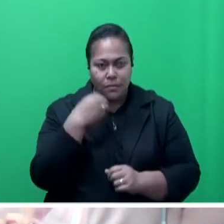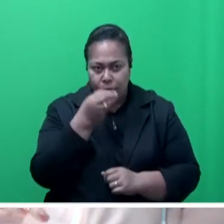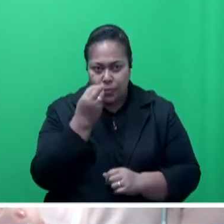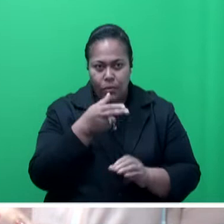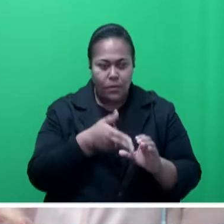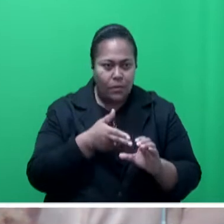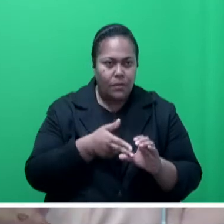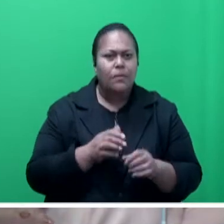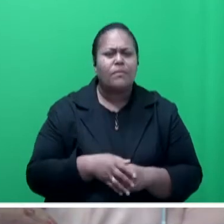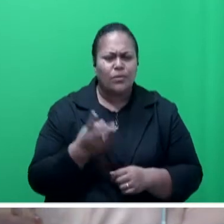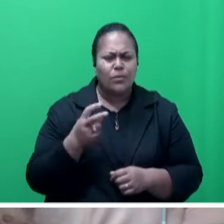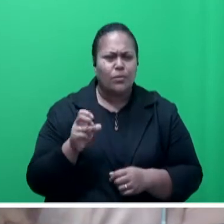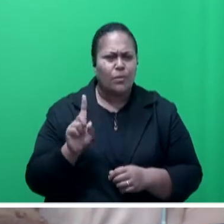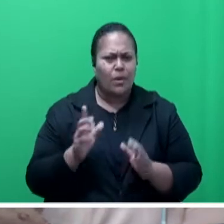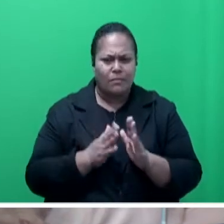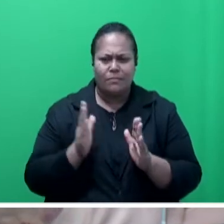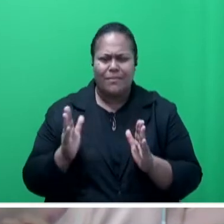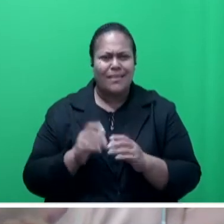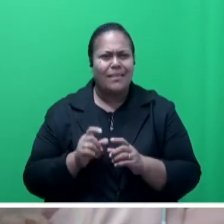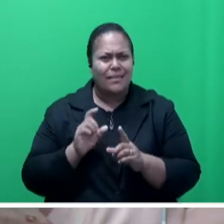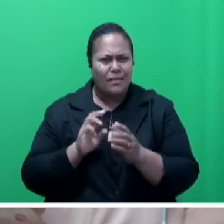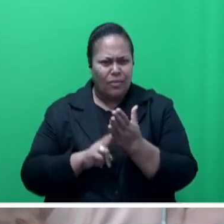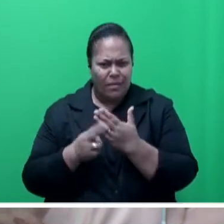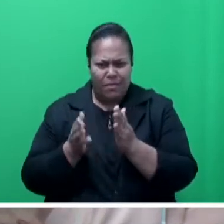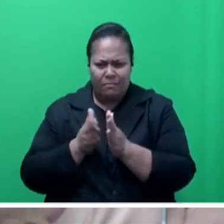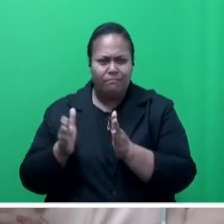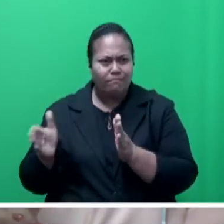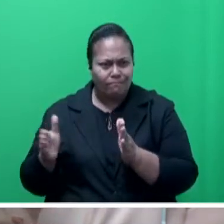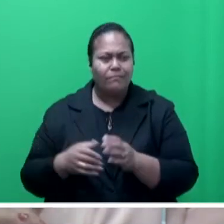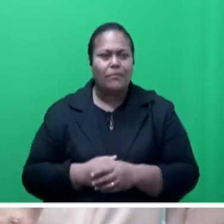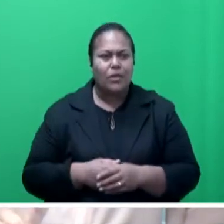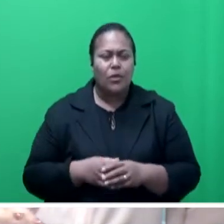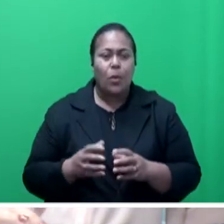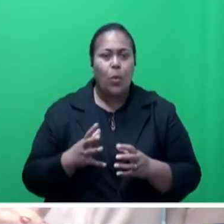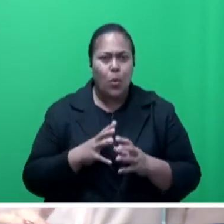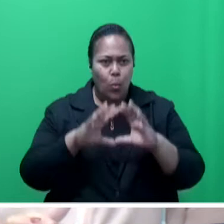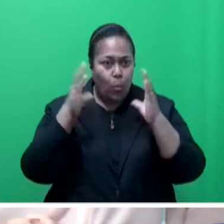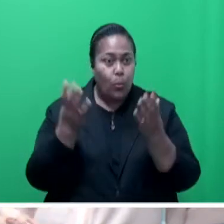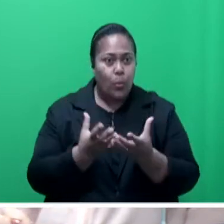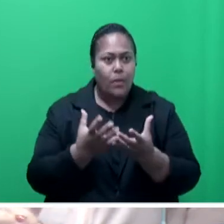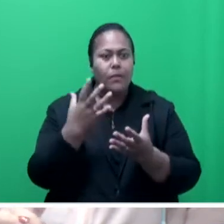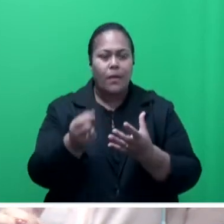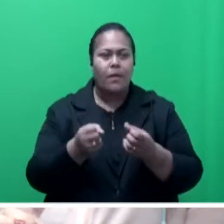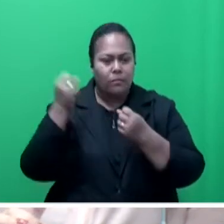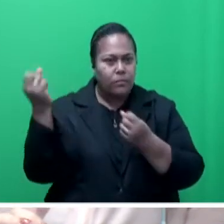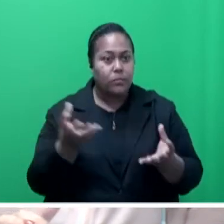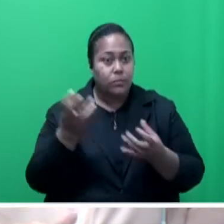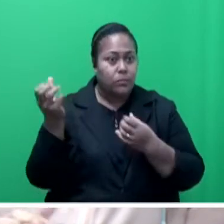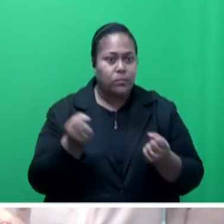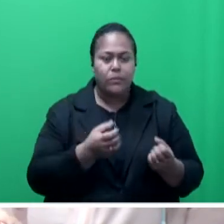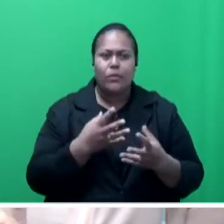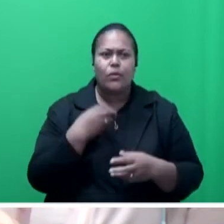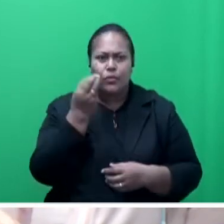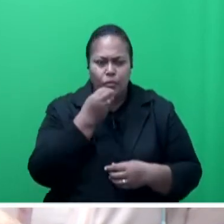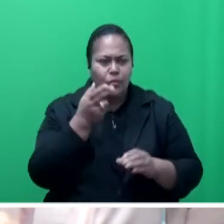2021 due to high import prices and freight costs. The entire world is actually facing global supply chain disruptions. Bent-up